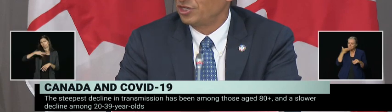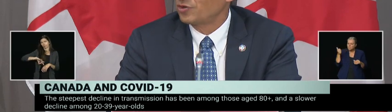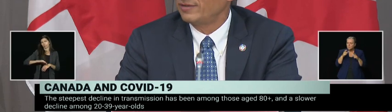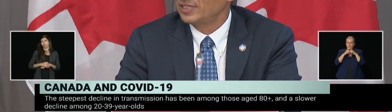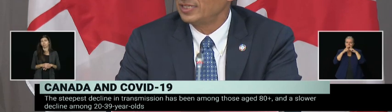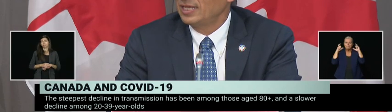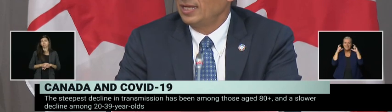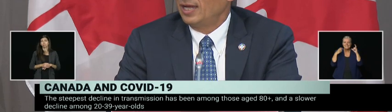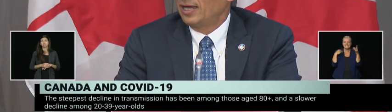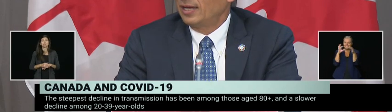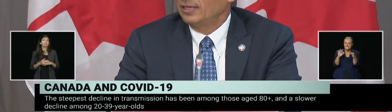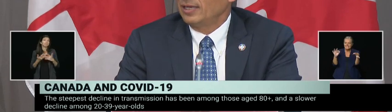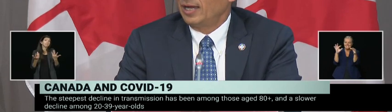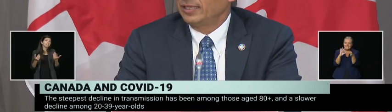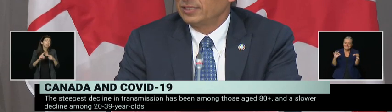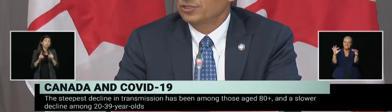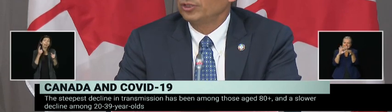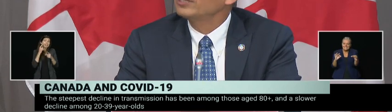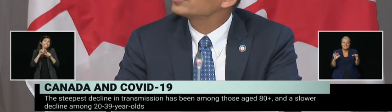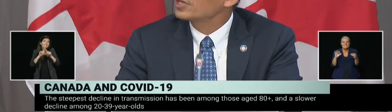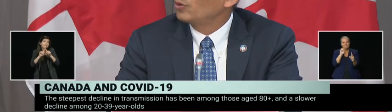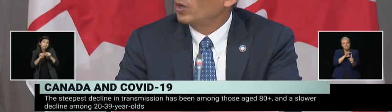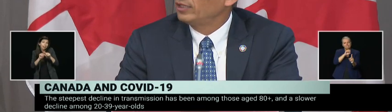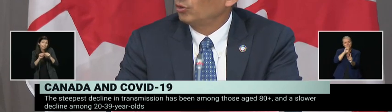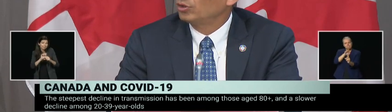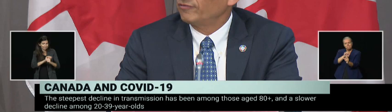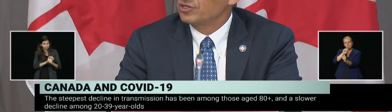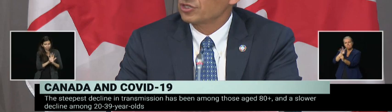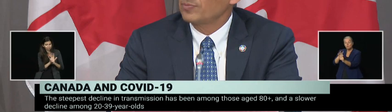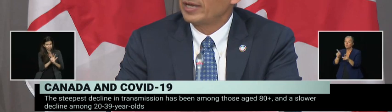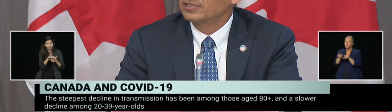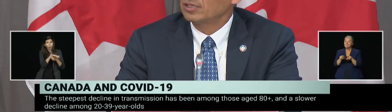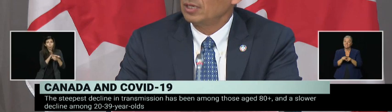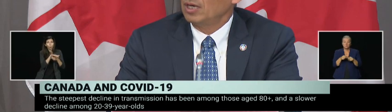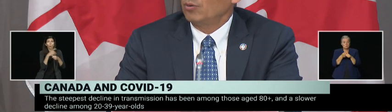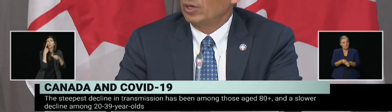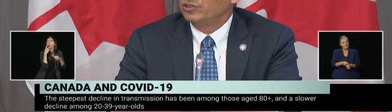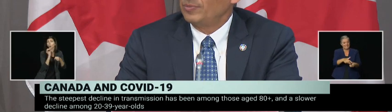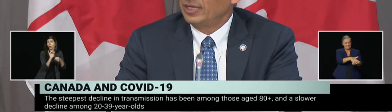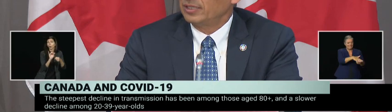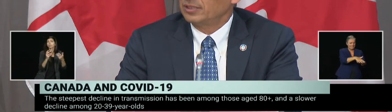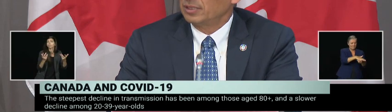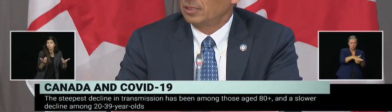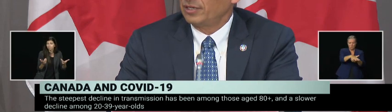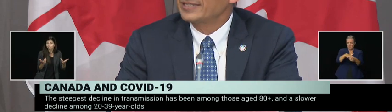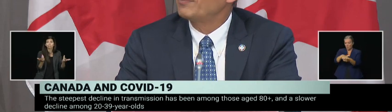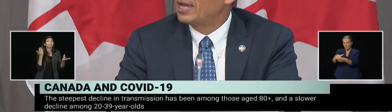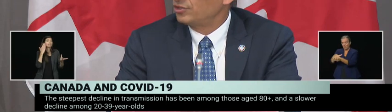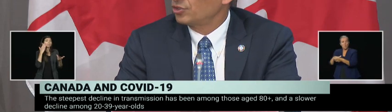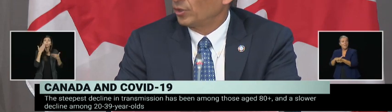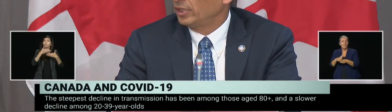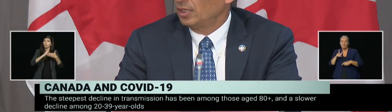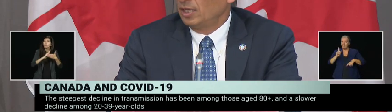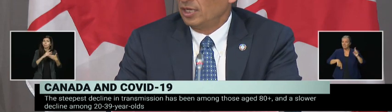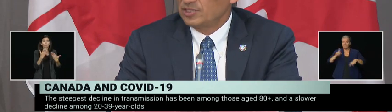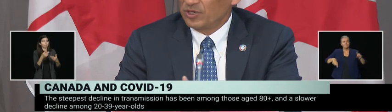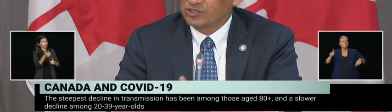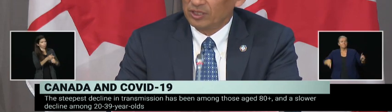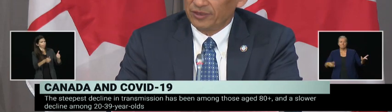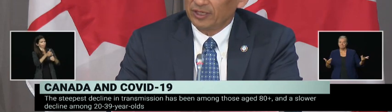epidemiology that drives it, I can certainly understand why local officials might want to make it, how you say, mandatory.